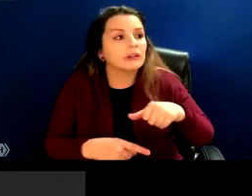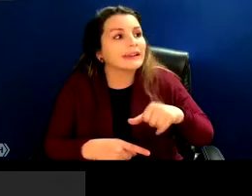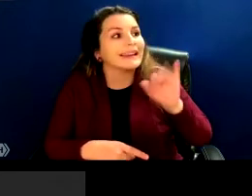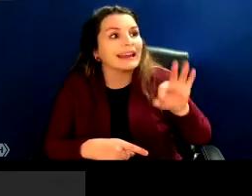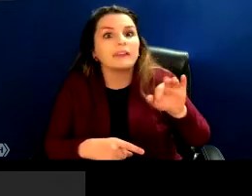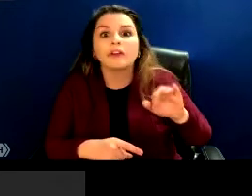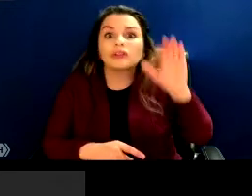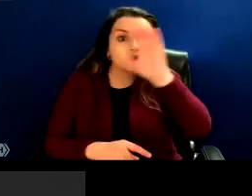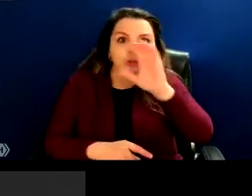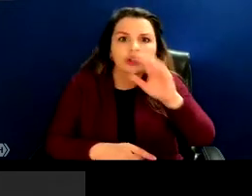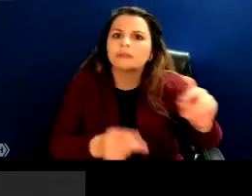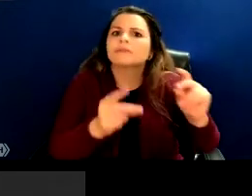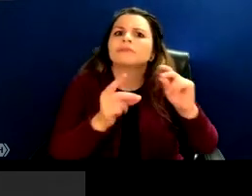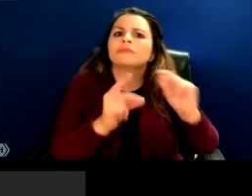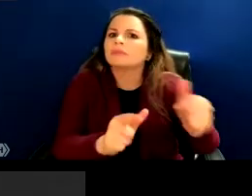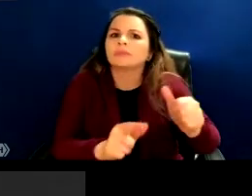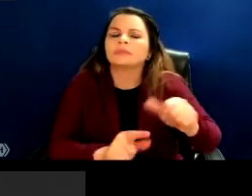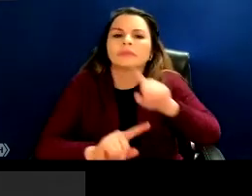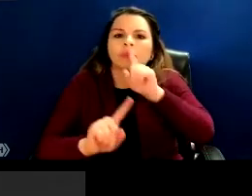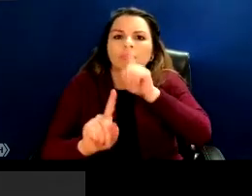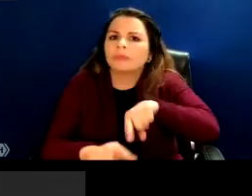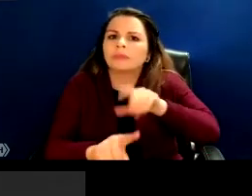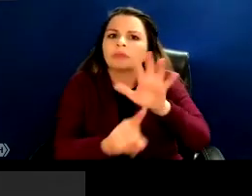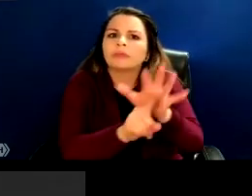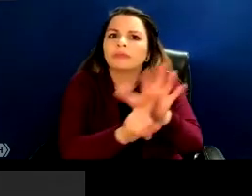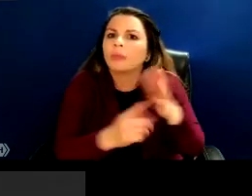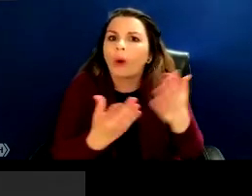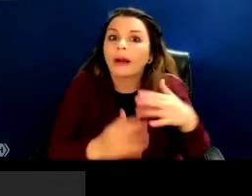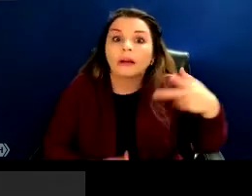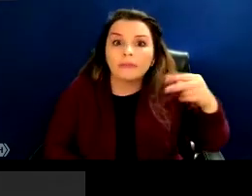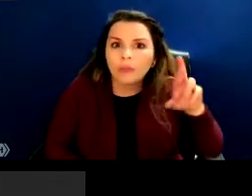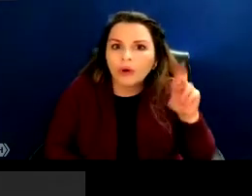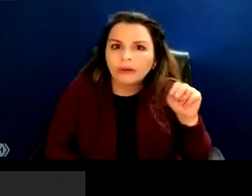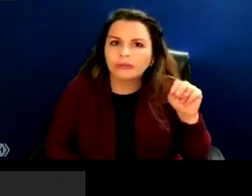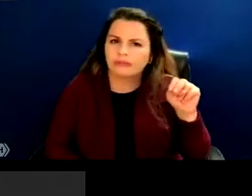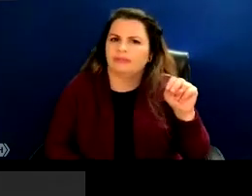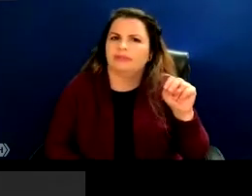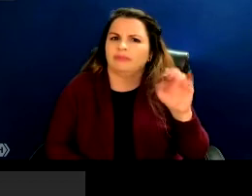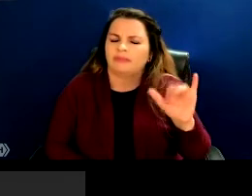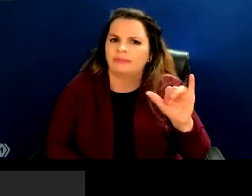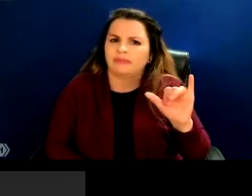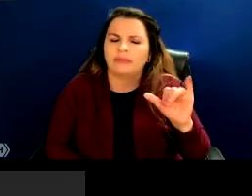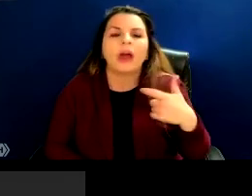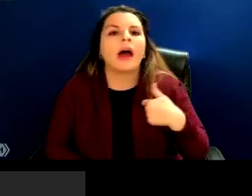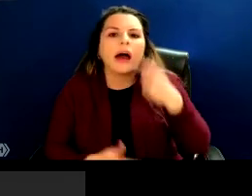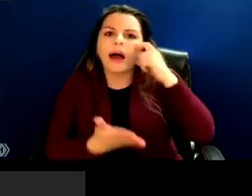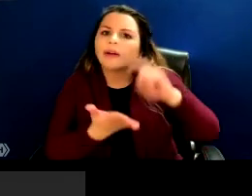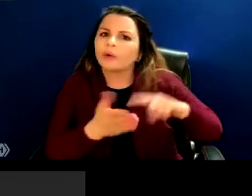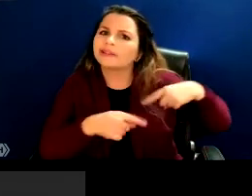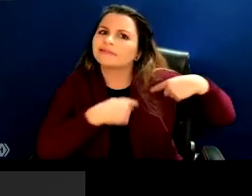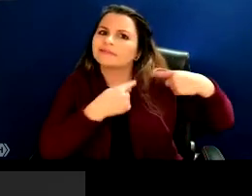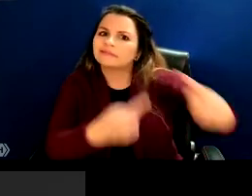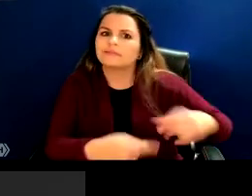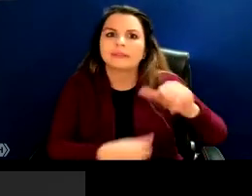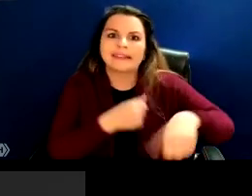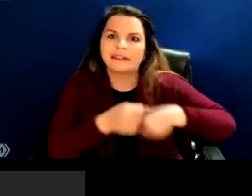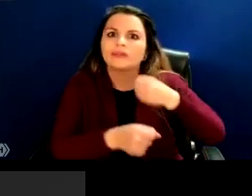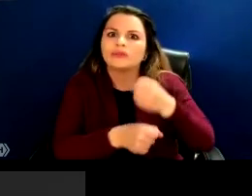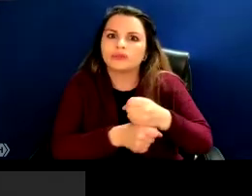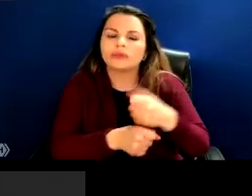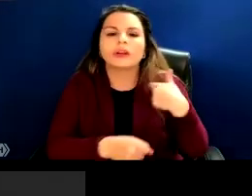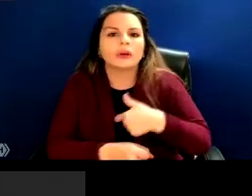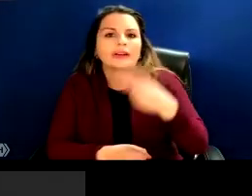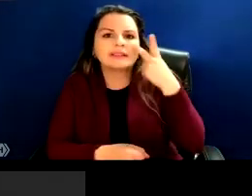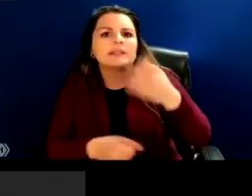I've been writing about this and talking about this for a decade. We have seen some improvements with the images and the